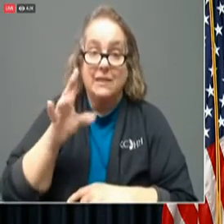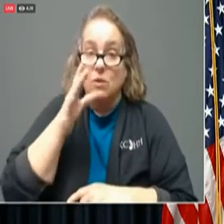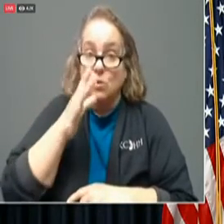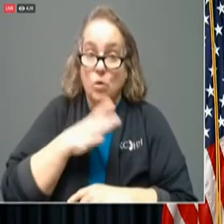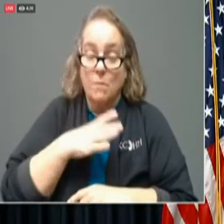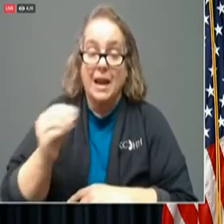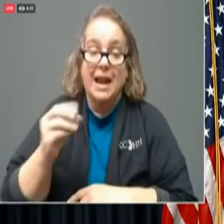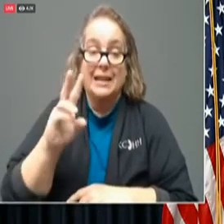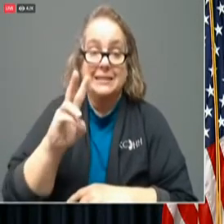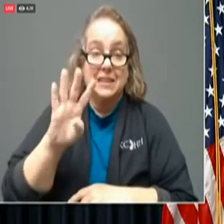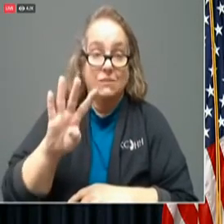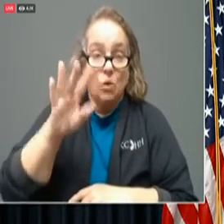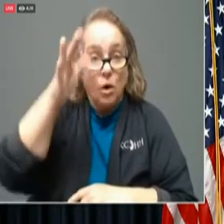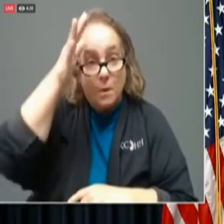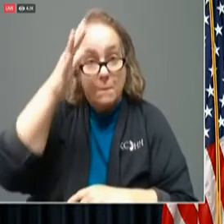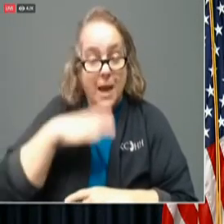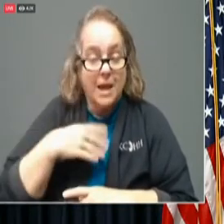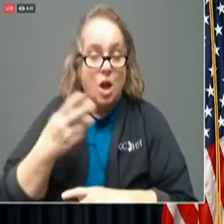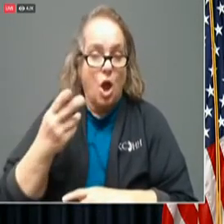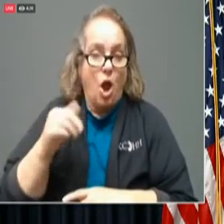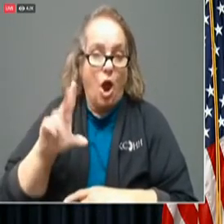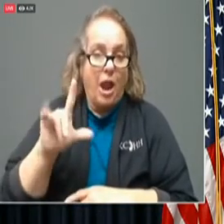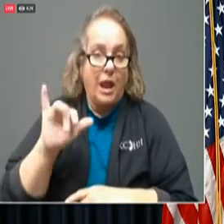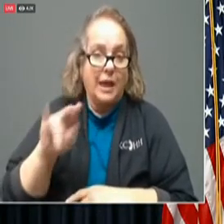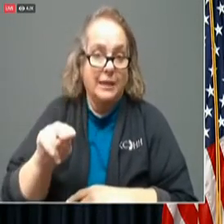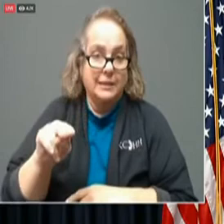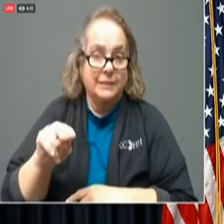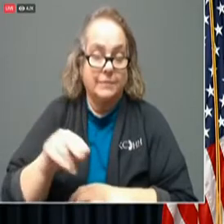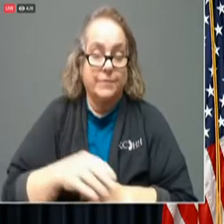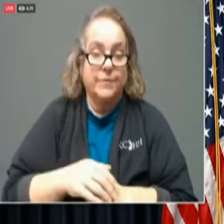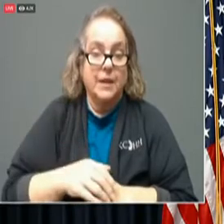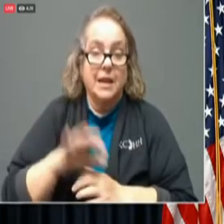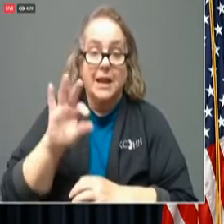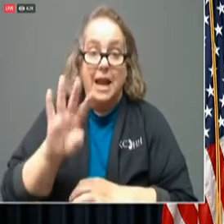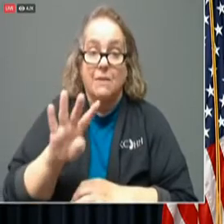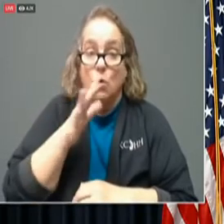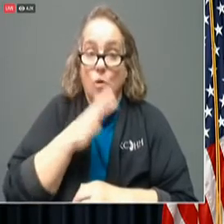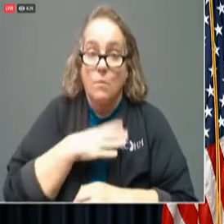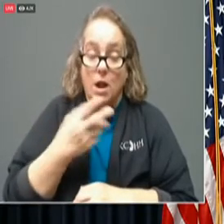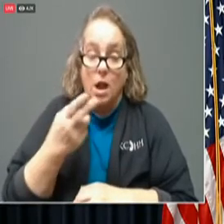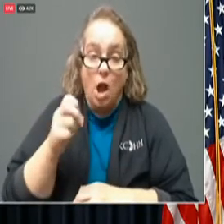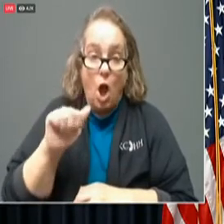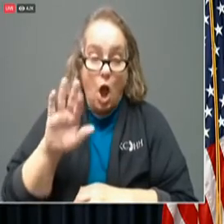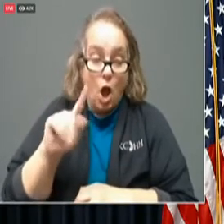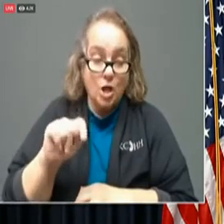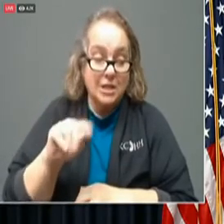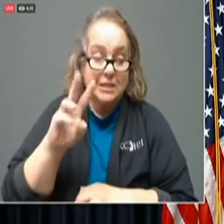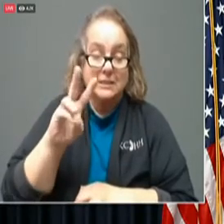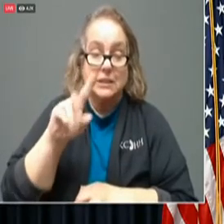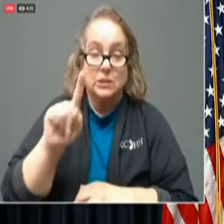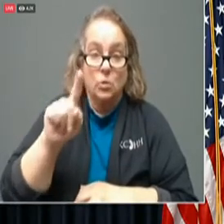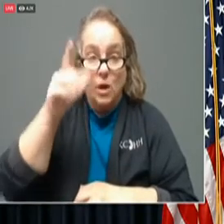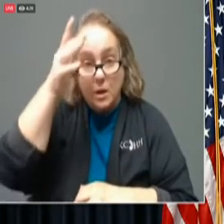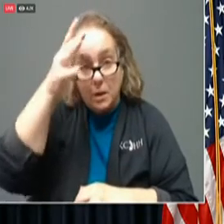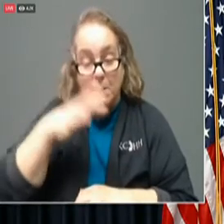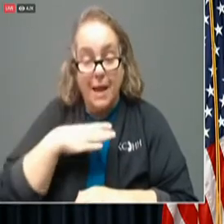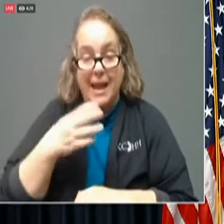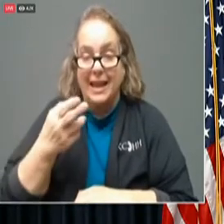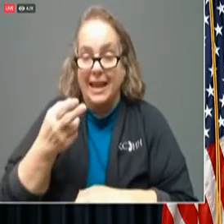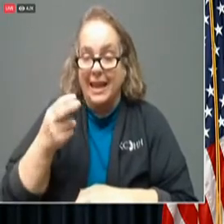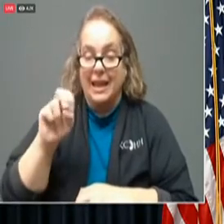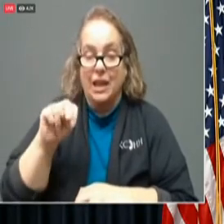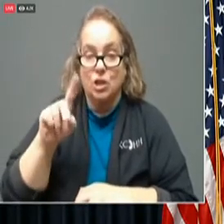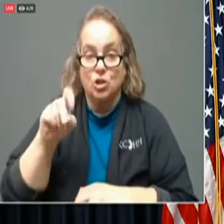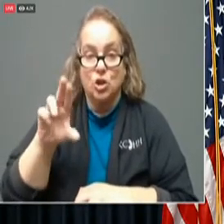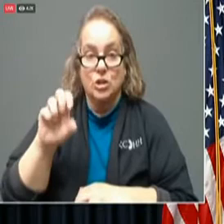year old man from Harlan County, 94 year old woman from Hart, 61 year old man from Henderson, 84